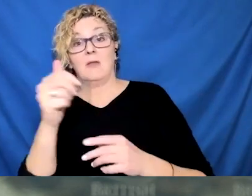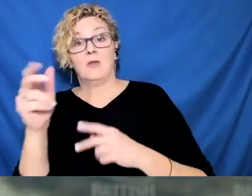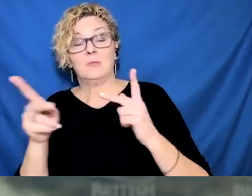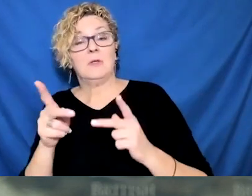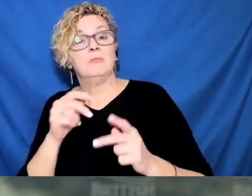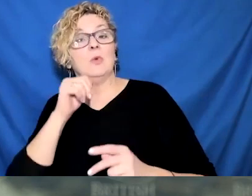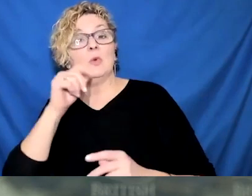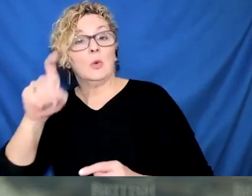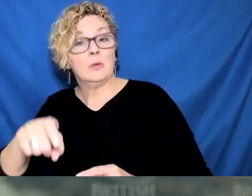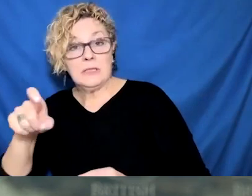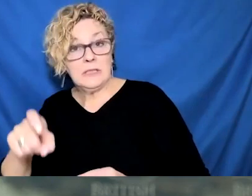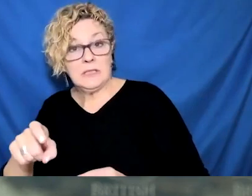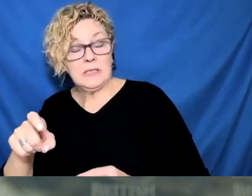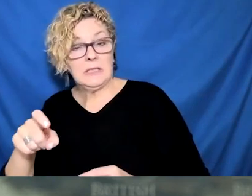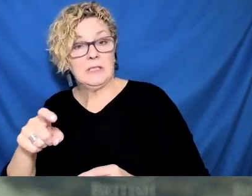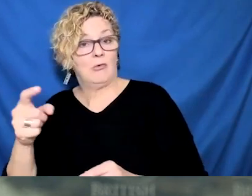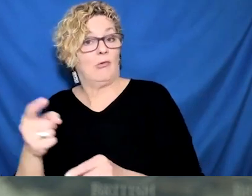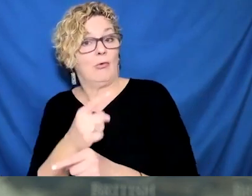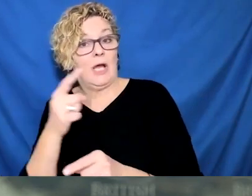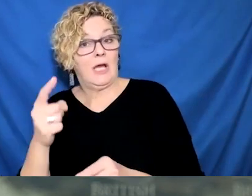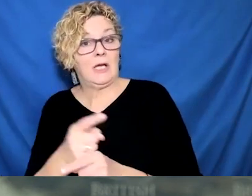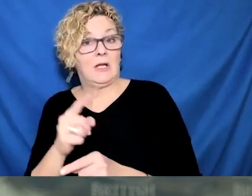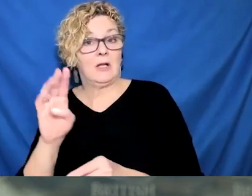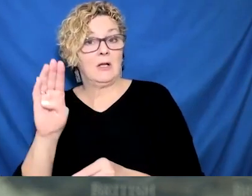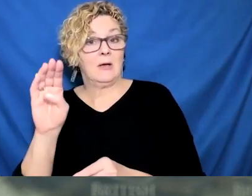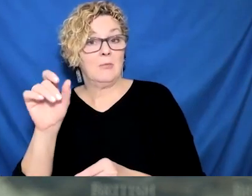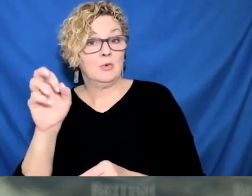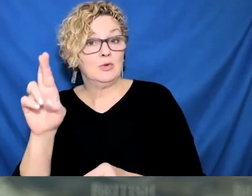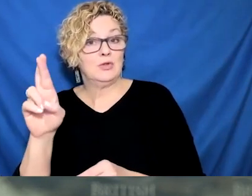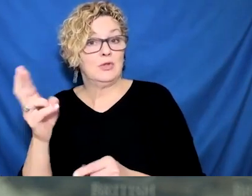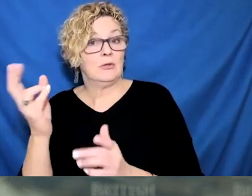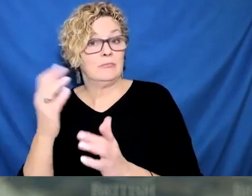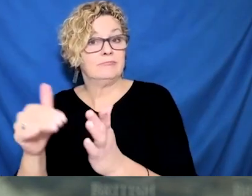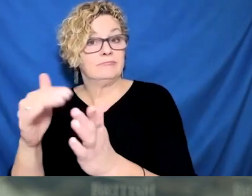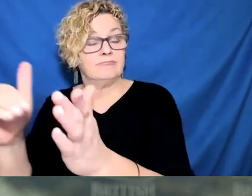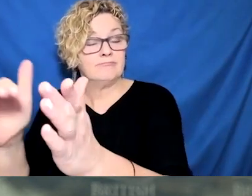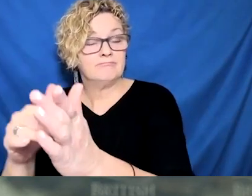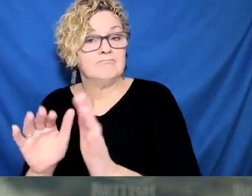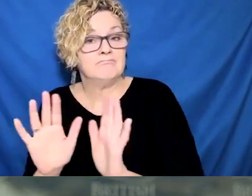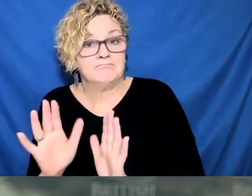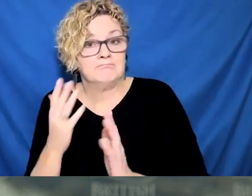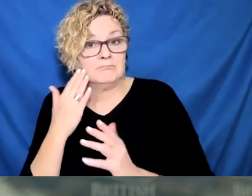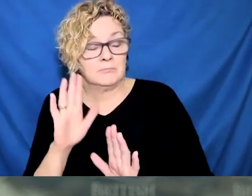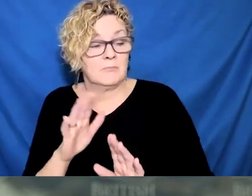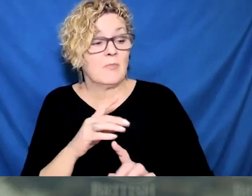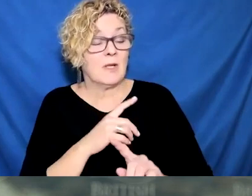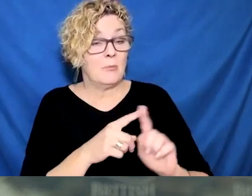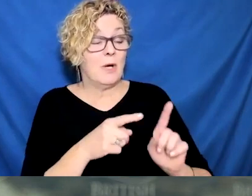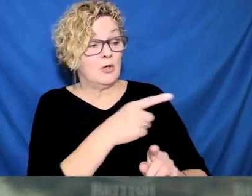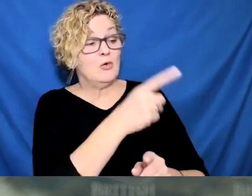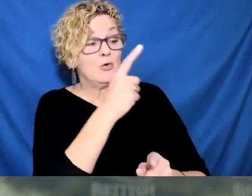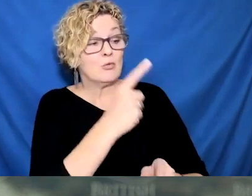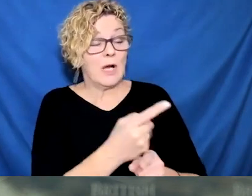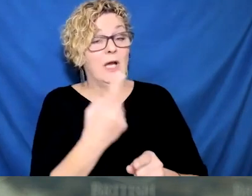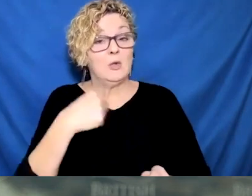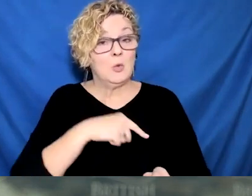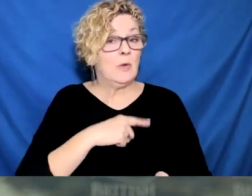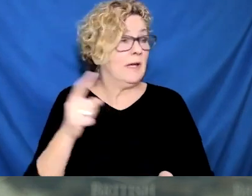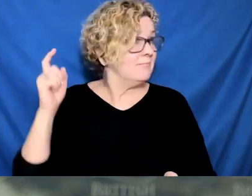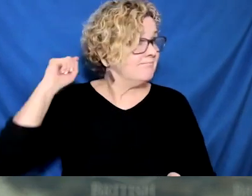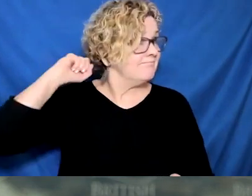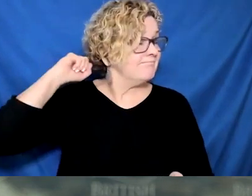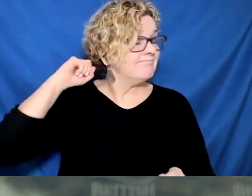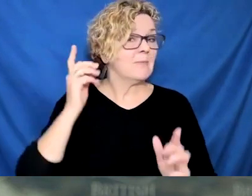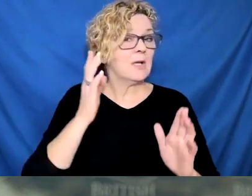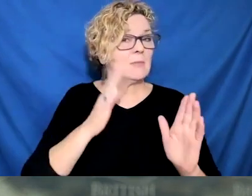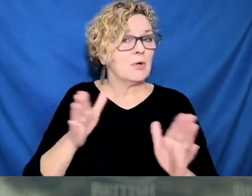category that you have mentioned, people who are vulnerable clinically,